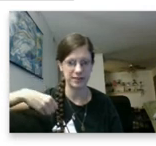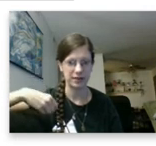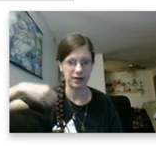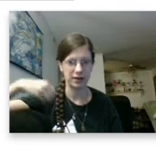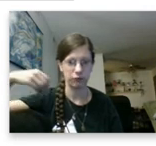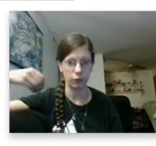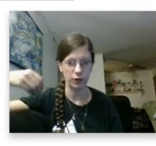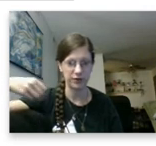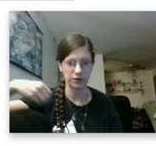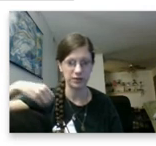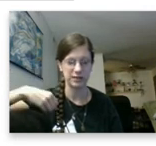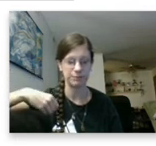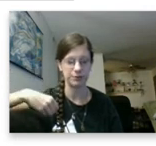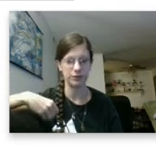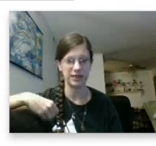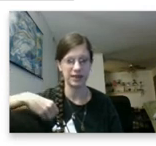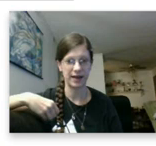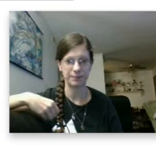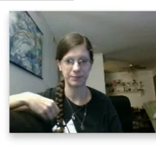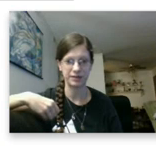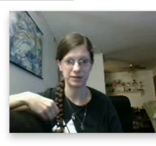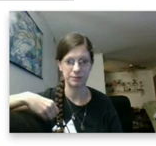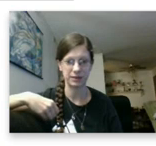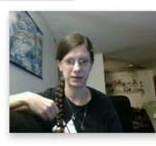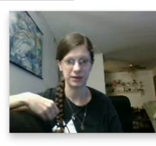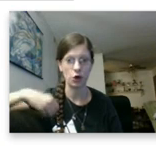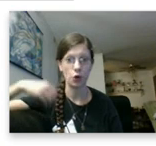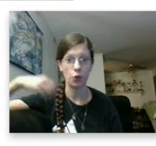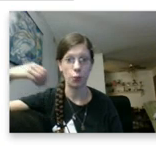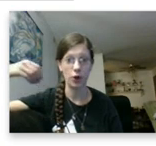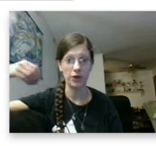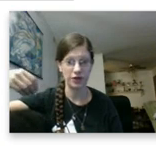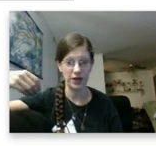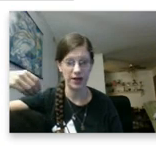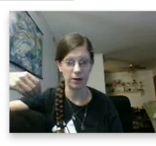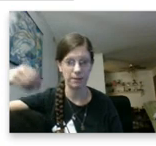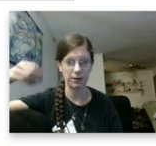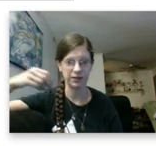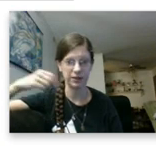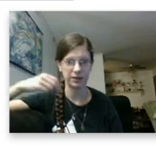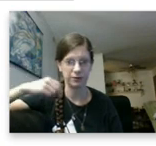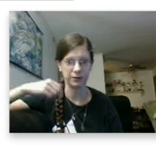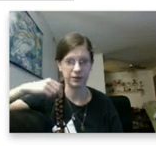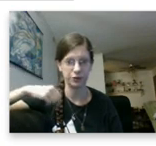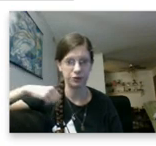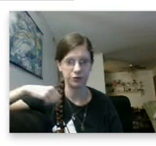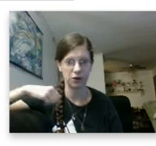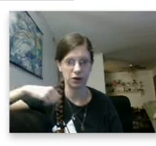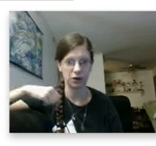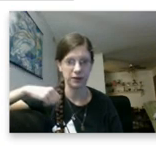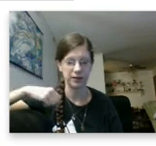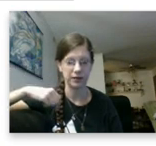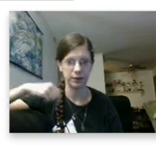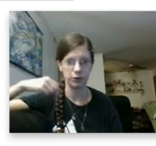of what their disability happens to be, what their particular issues are, and